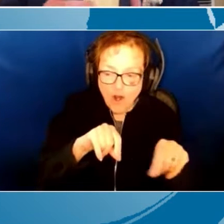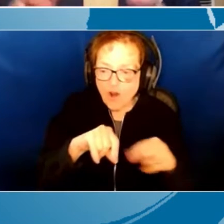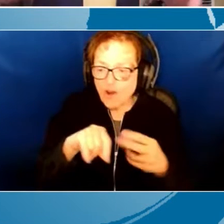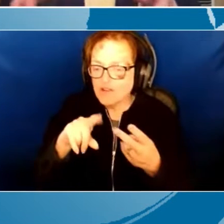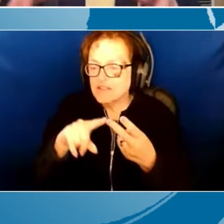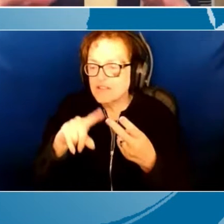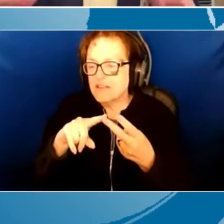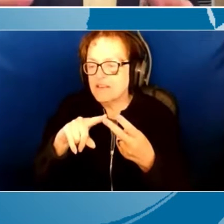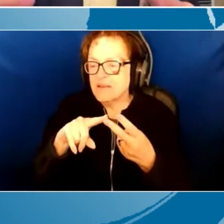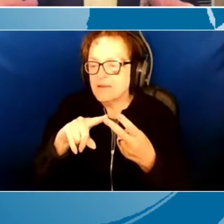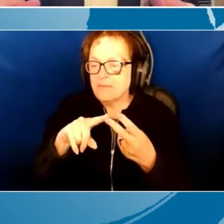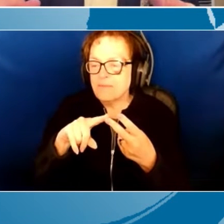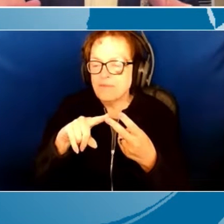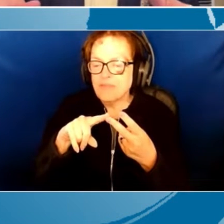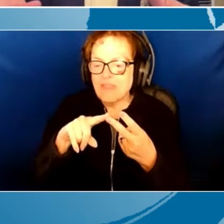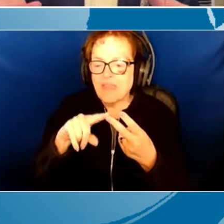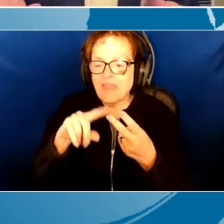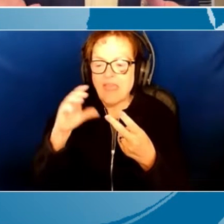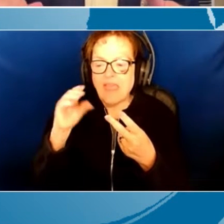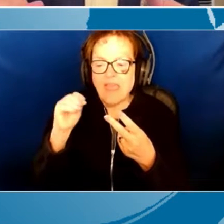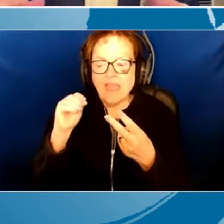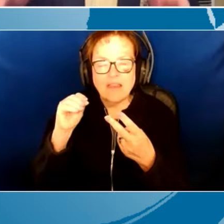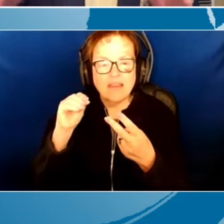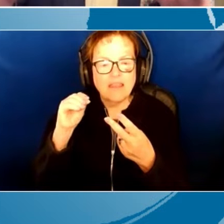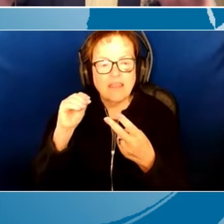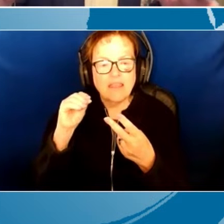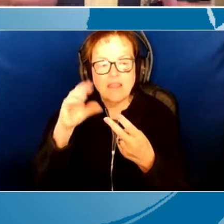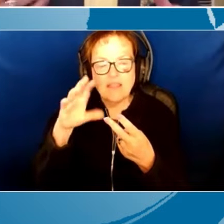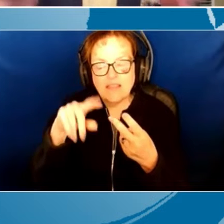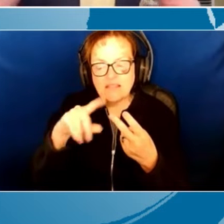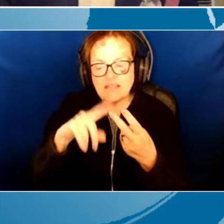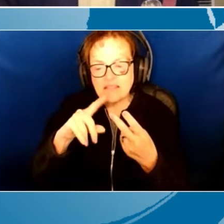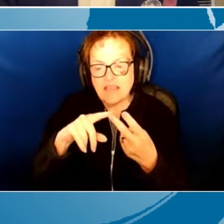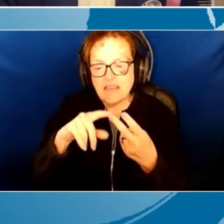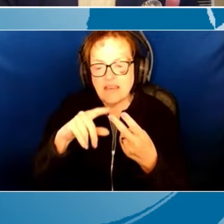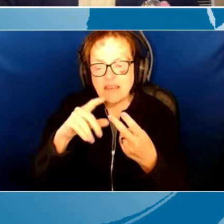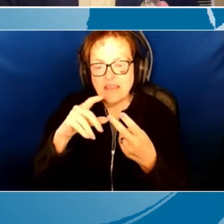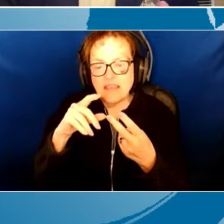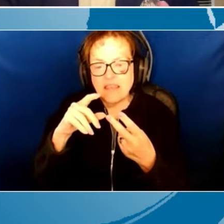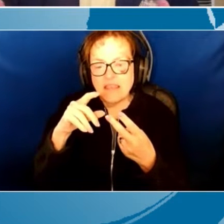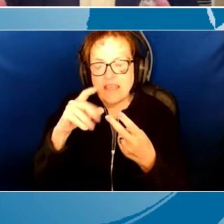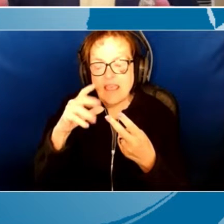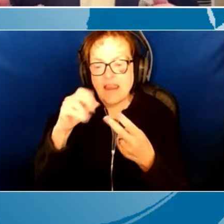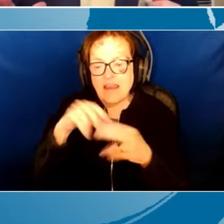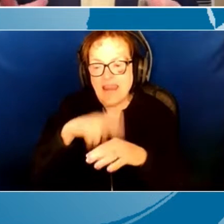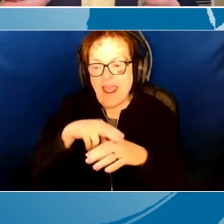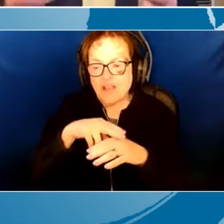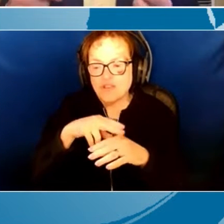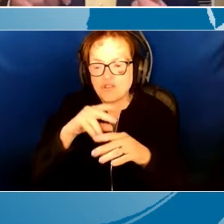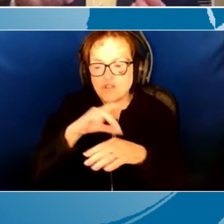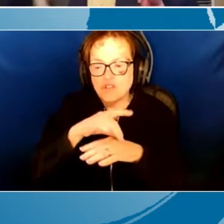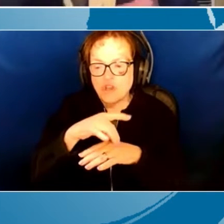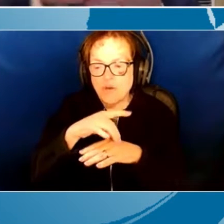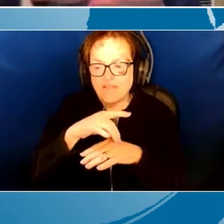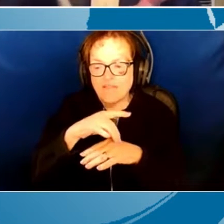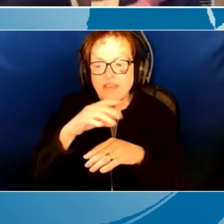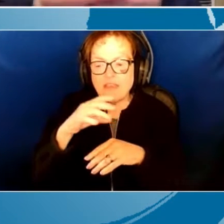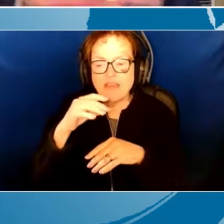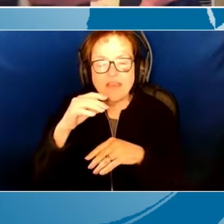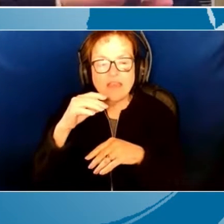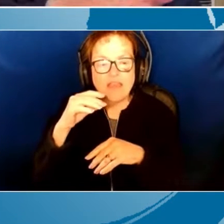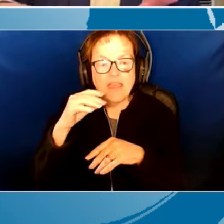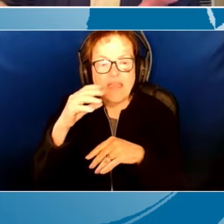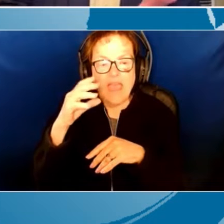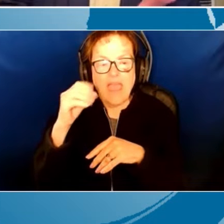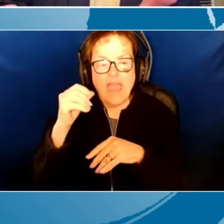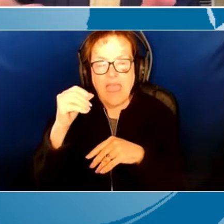my, my language cards that I, that I made myself from pictures that I cut out in National Geographics Magazine. And I'd laminated